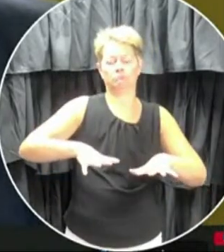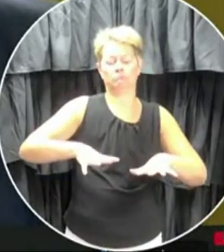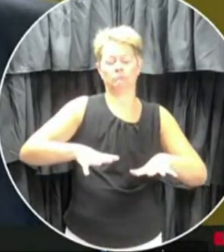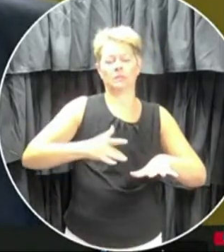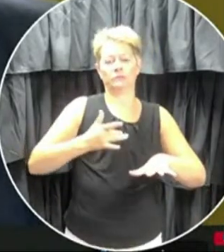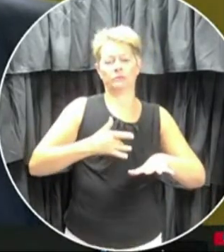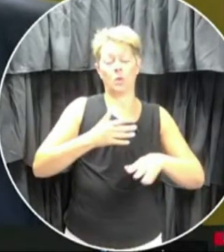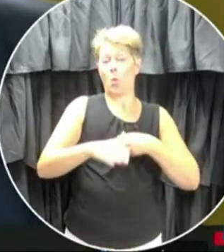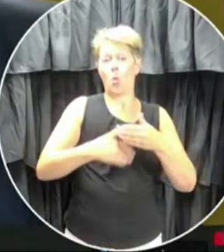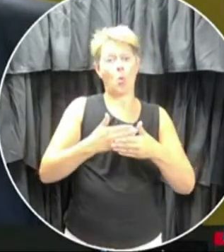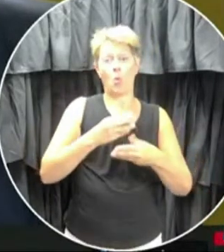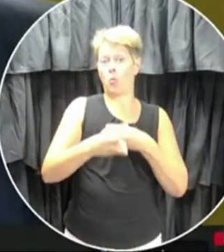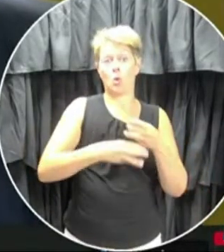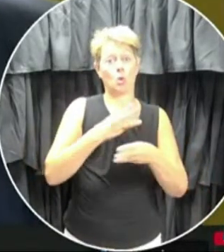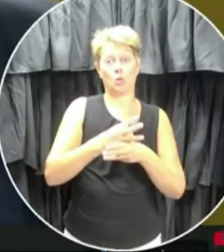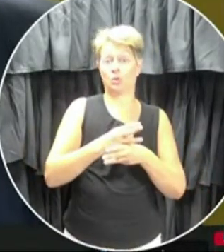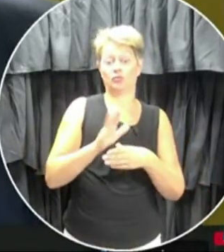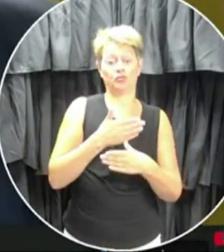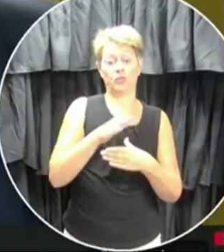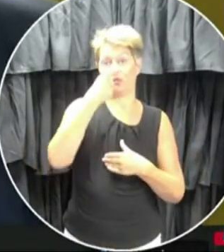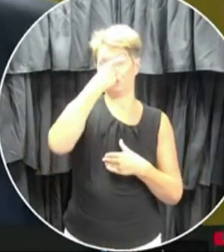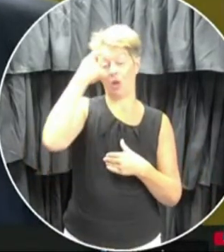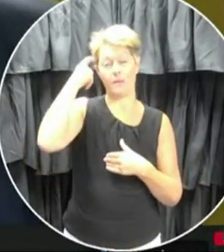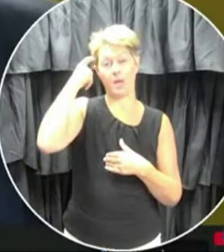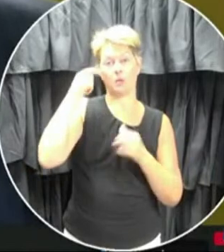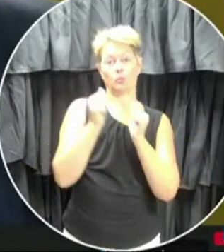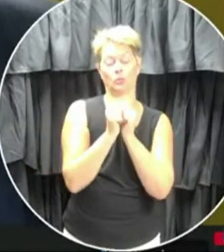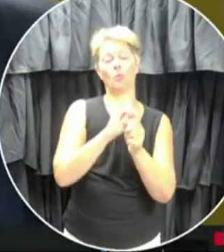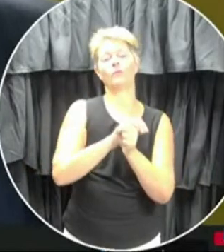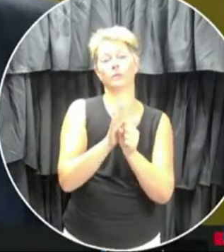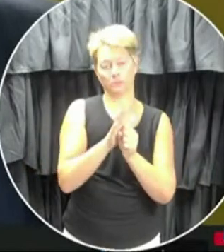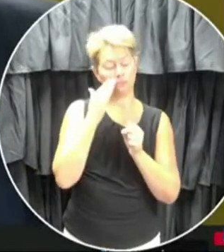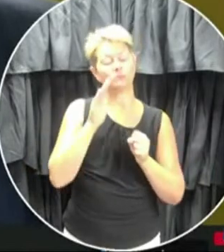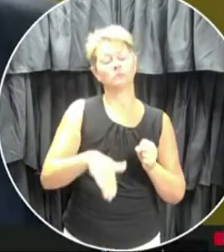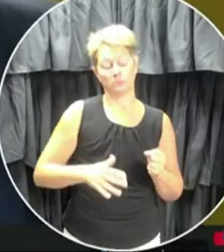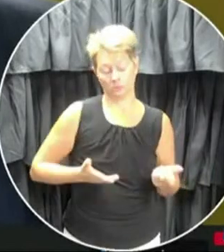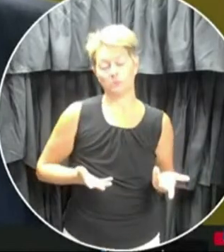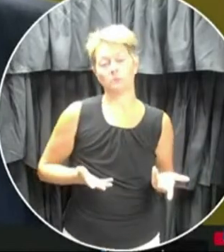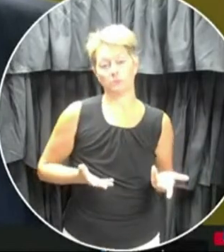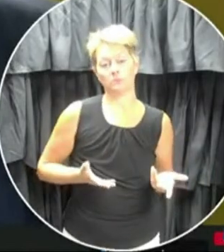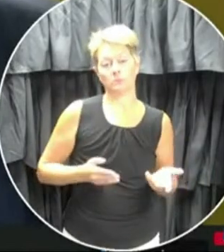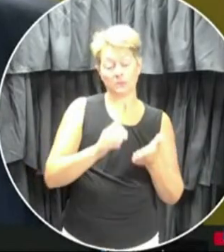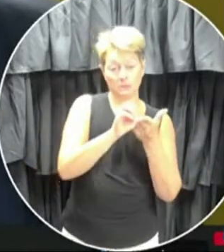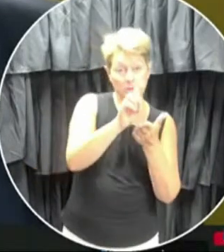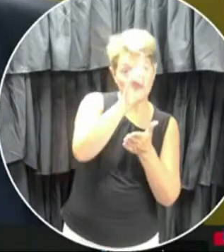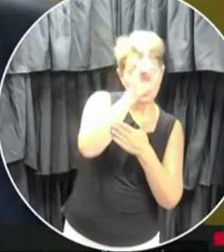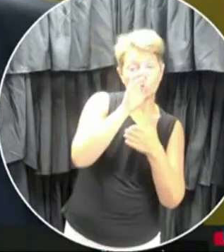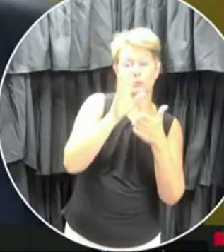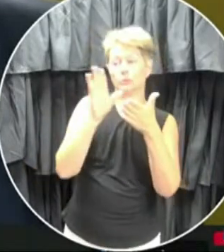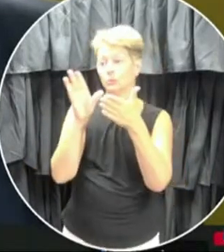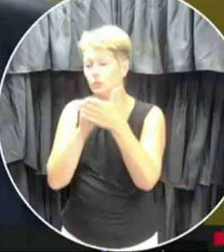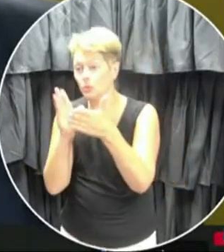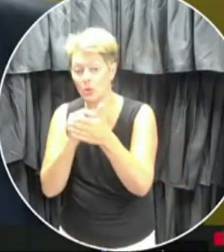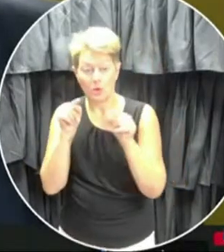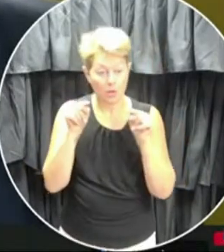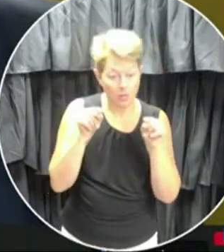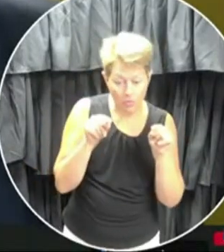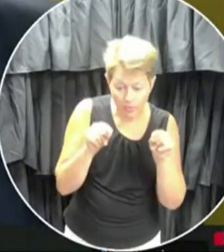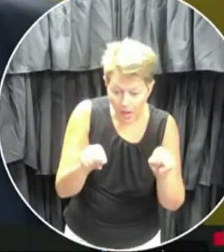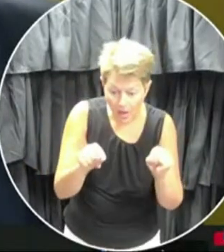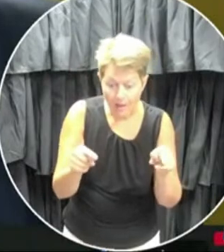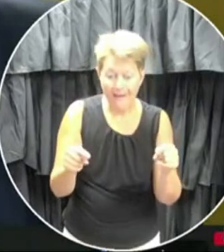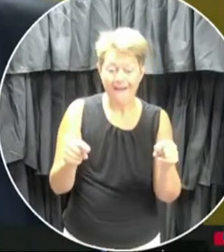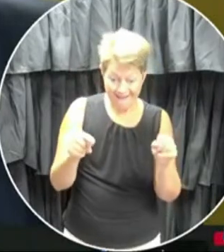entire world has gone through a shared trauma. And education and learning cannot happen until we